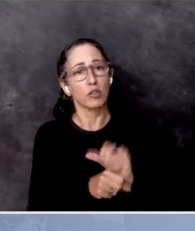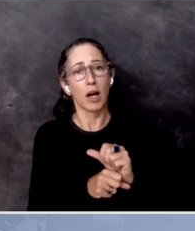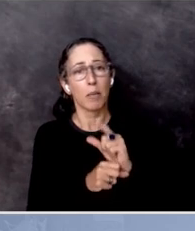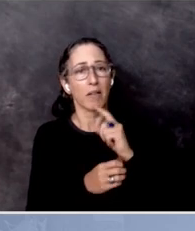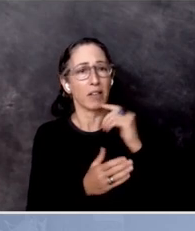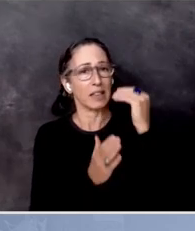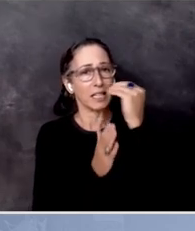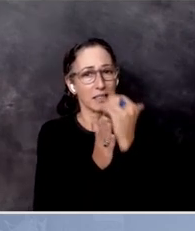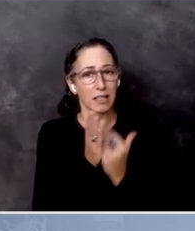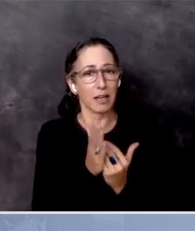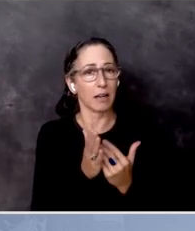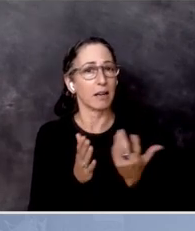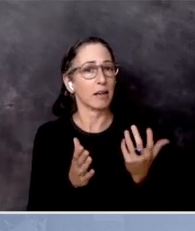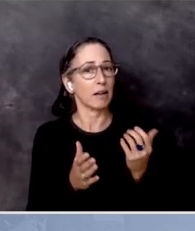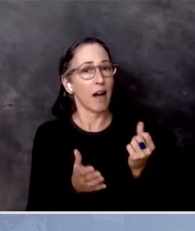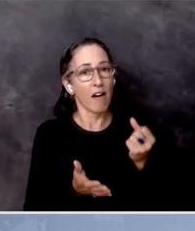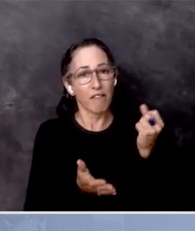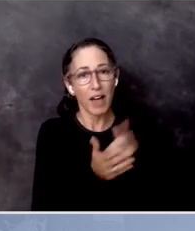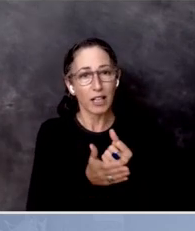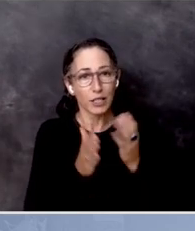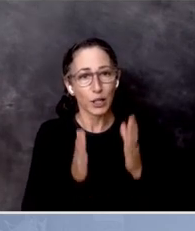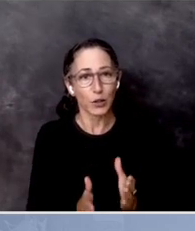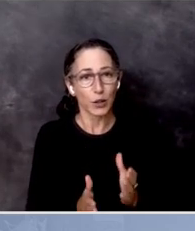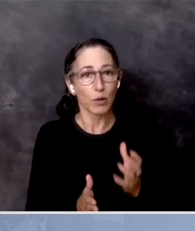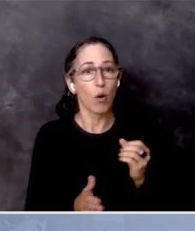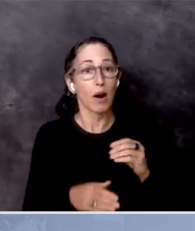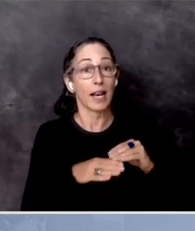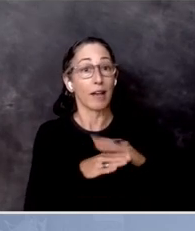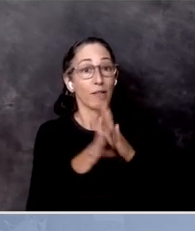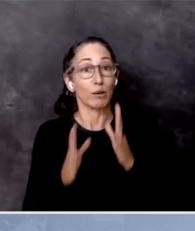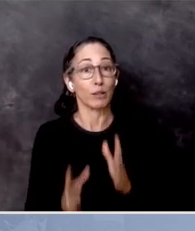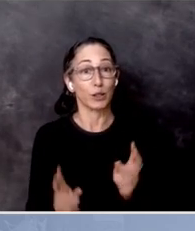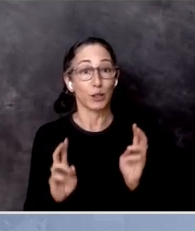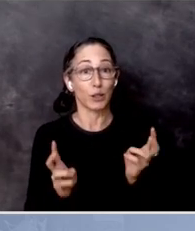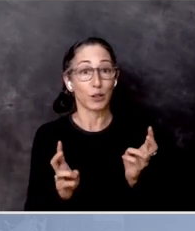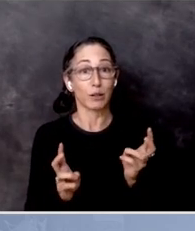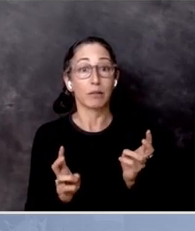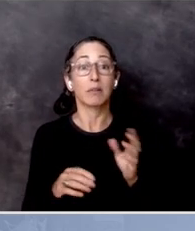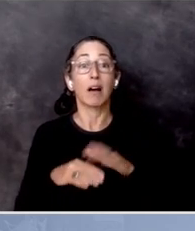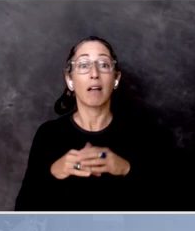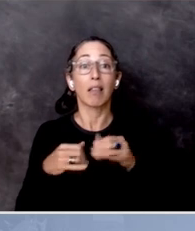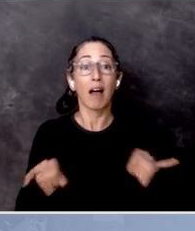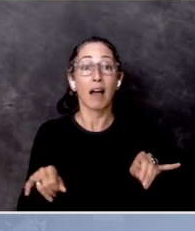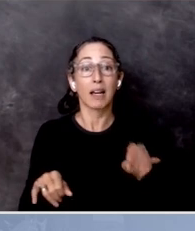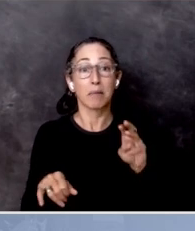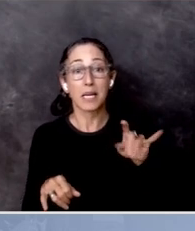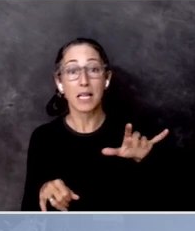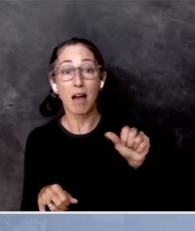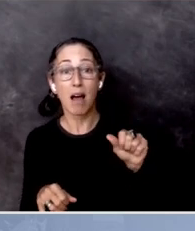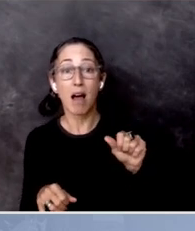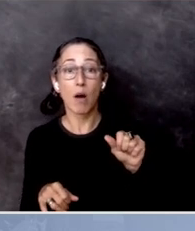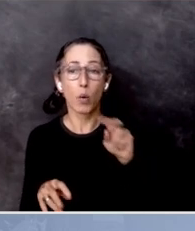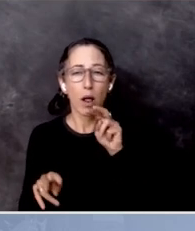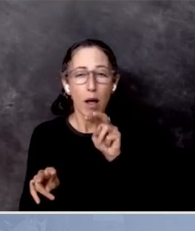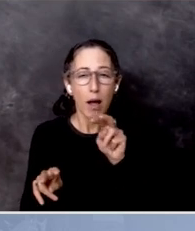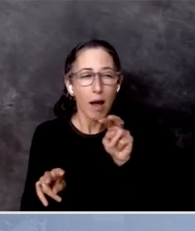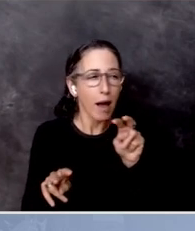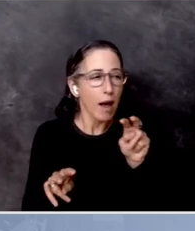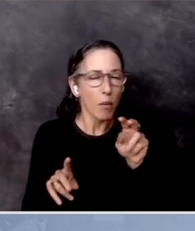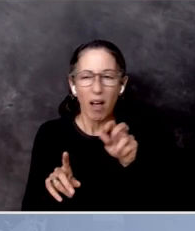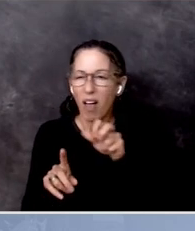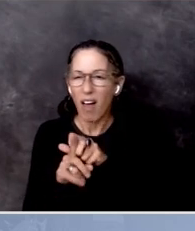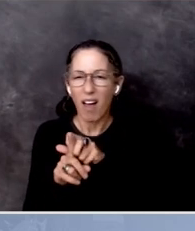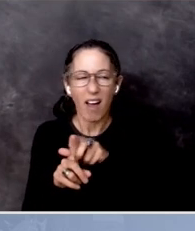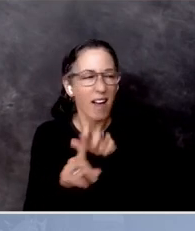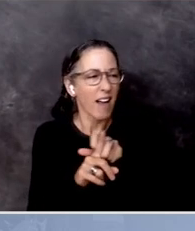influencers on social media that they listen to. But a lot of times there are local folks